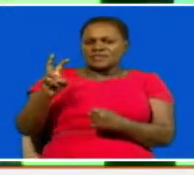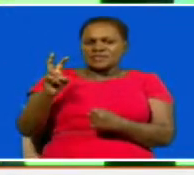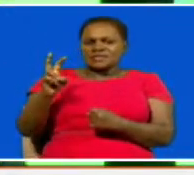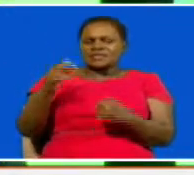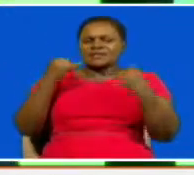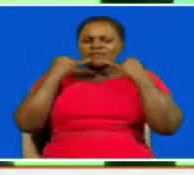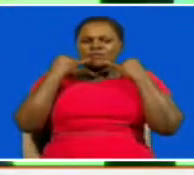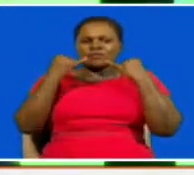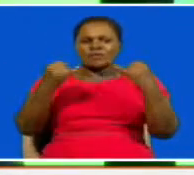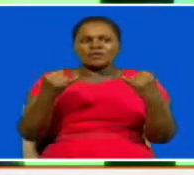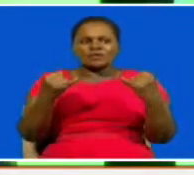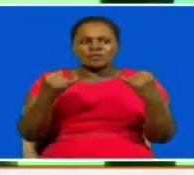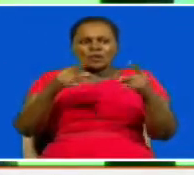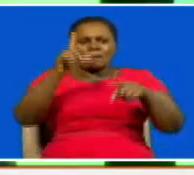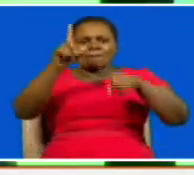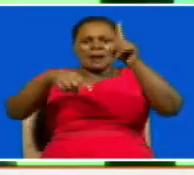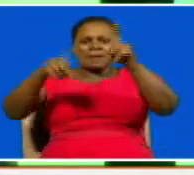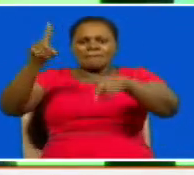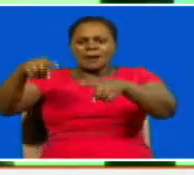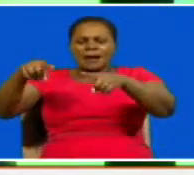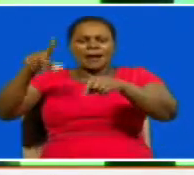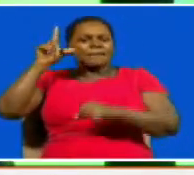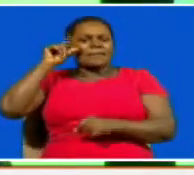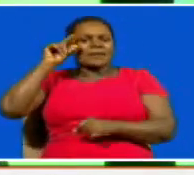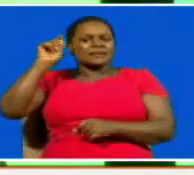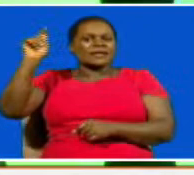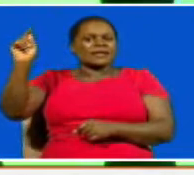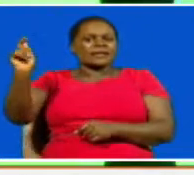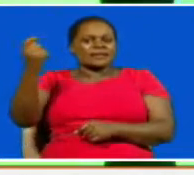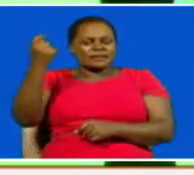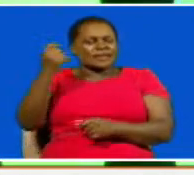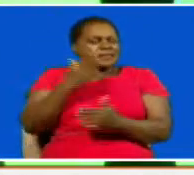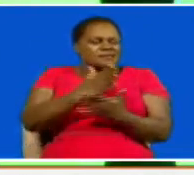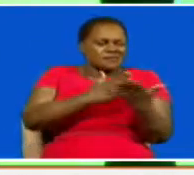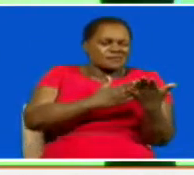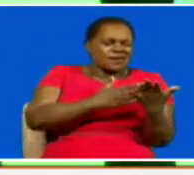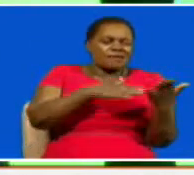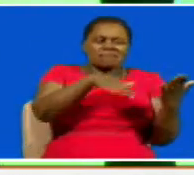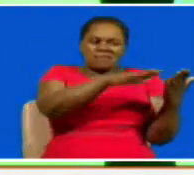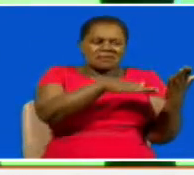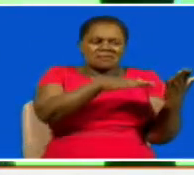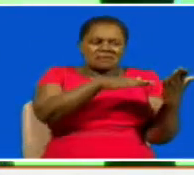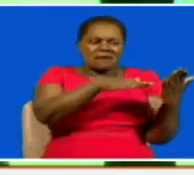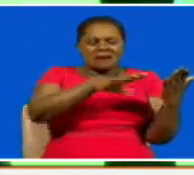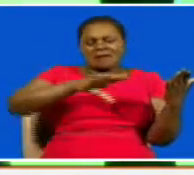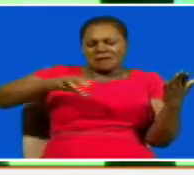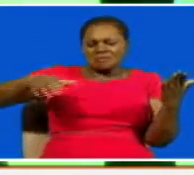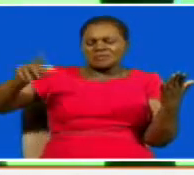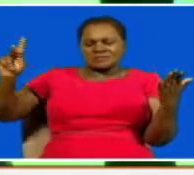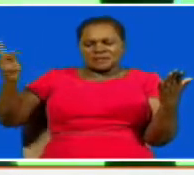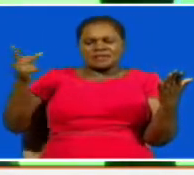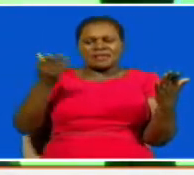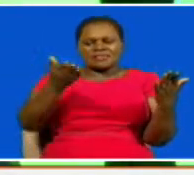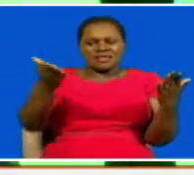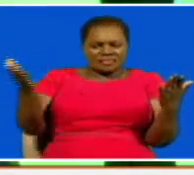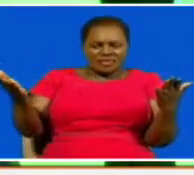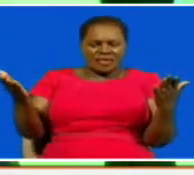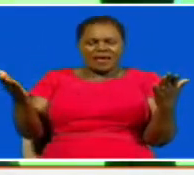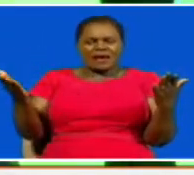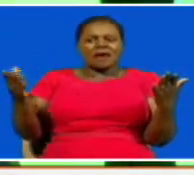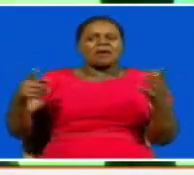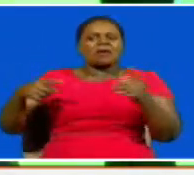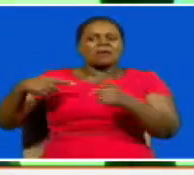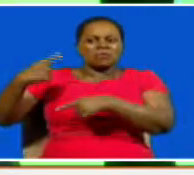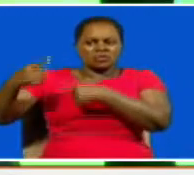data is a very diverse picture of kenya there are some areas and counties of kenya that are still